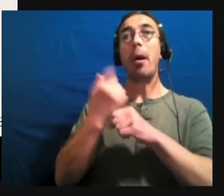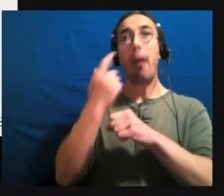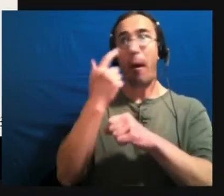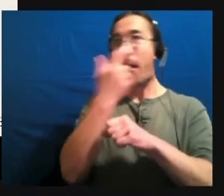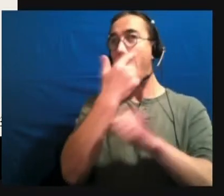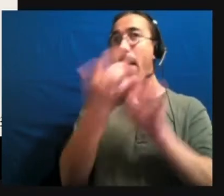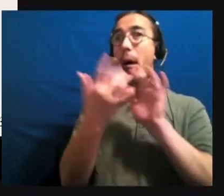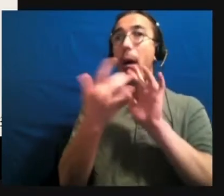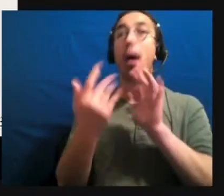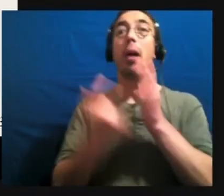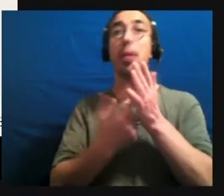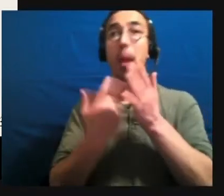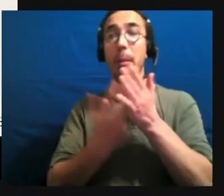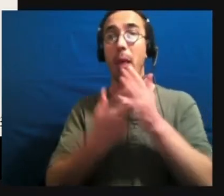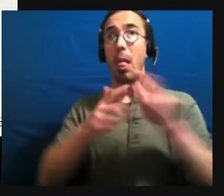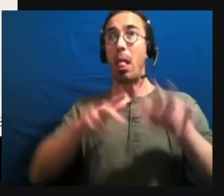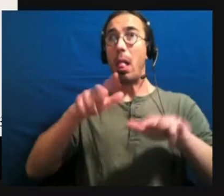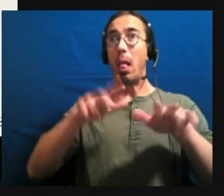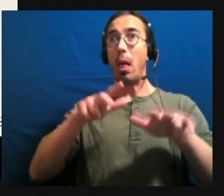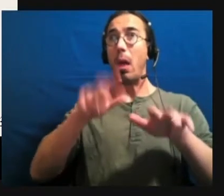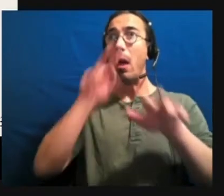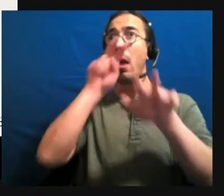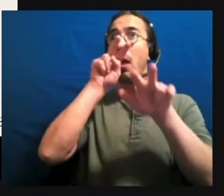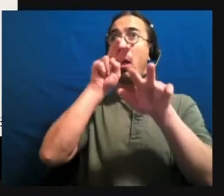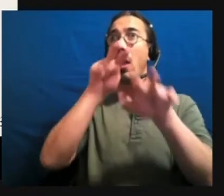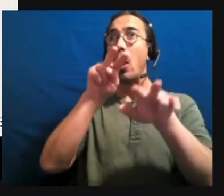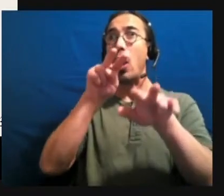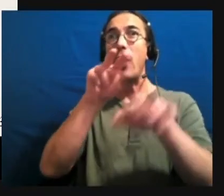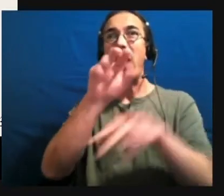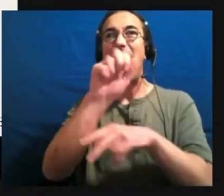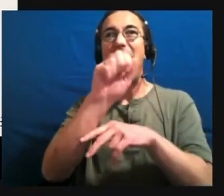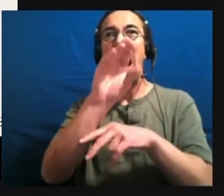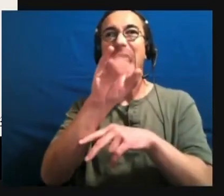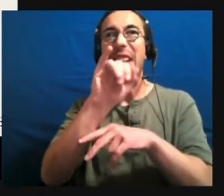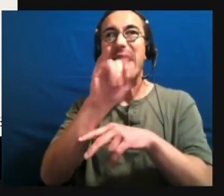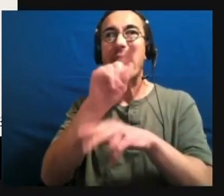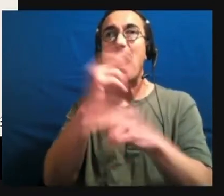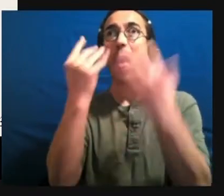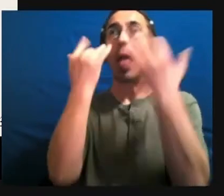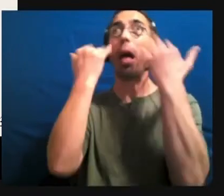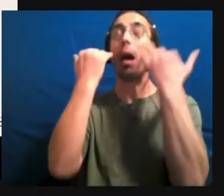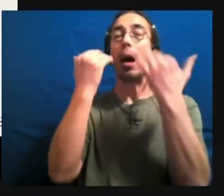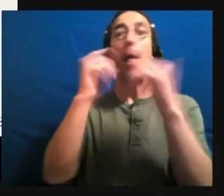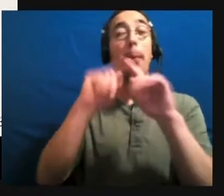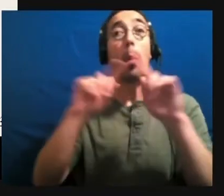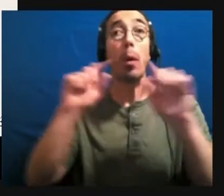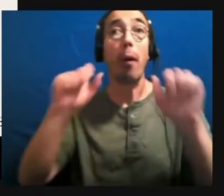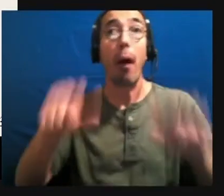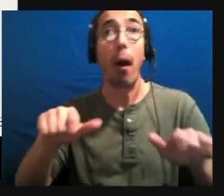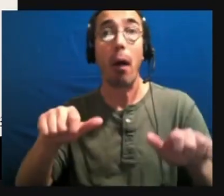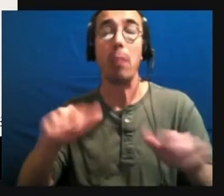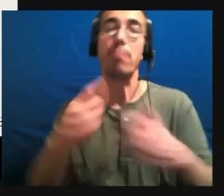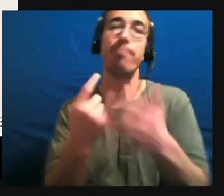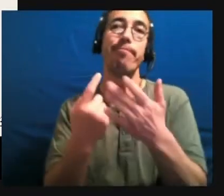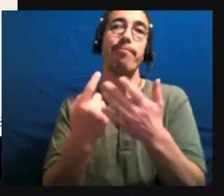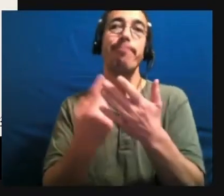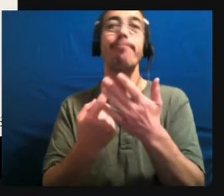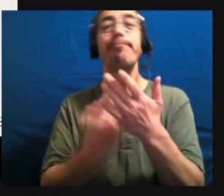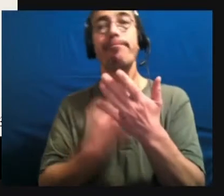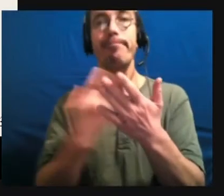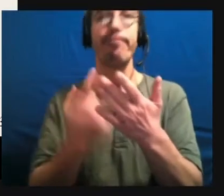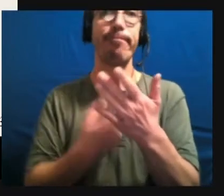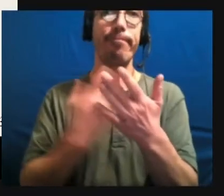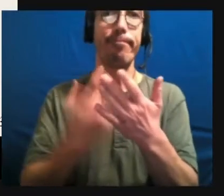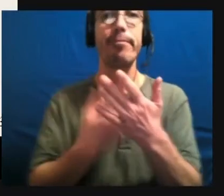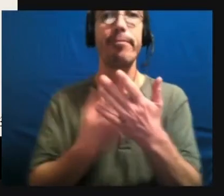you know, staring into a vat of acid, but we can make ourselves do it. And some of us, many of us have been trained